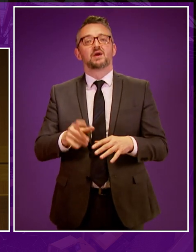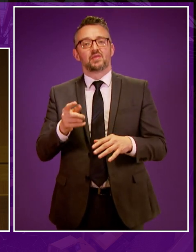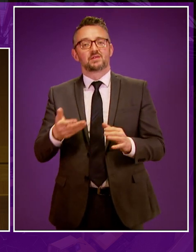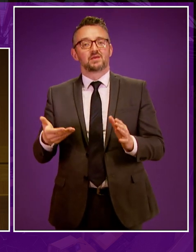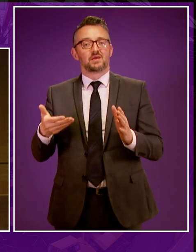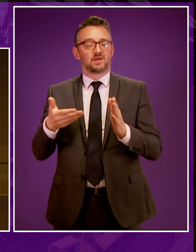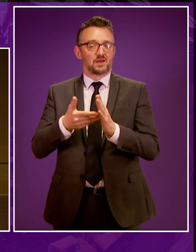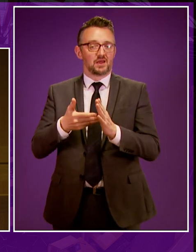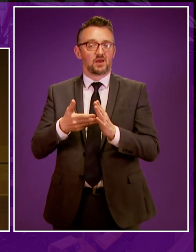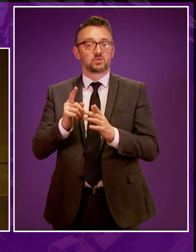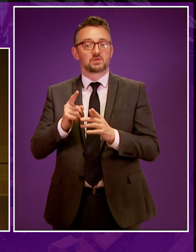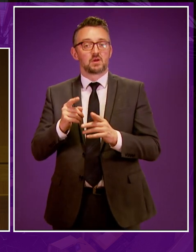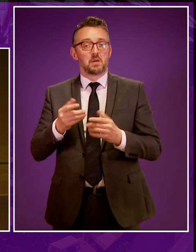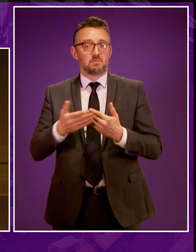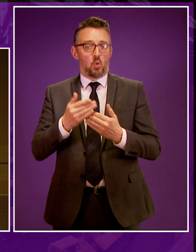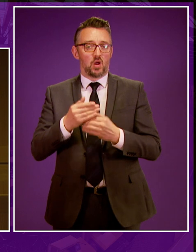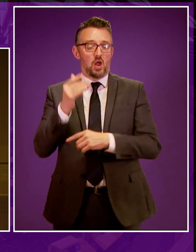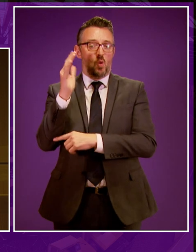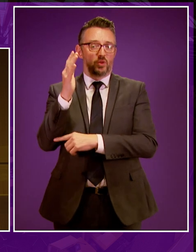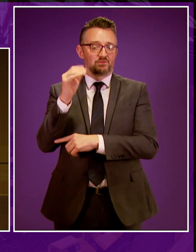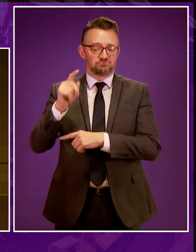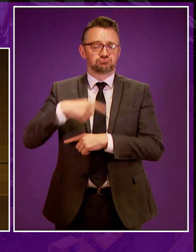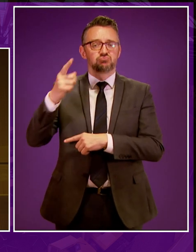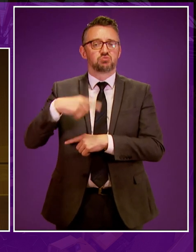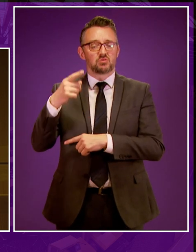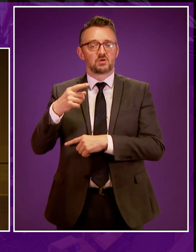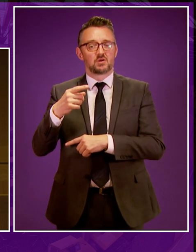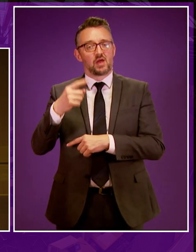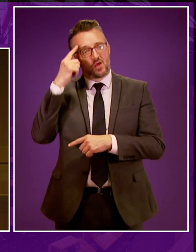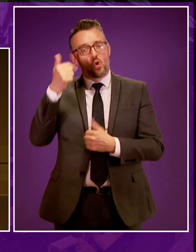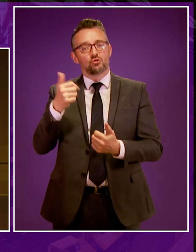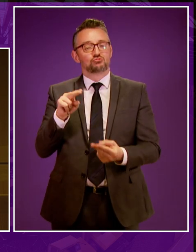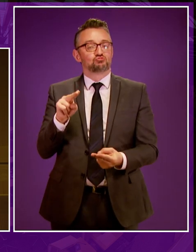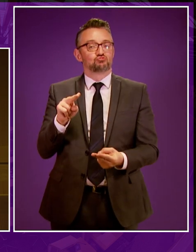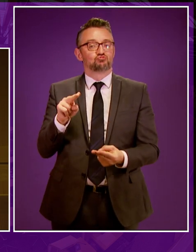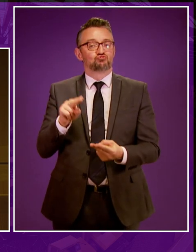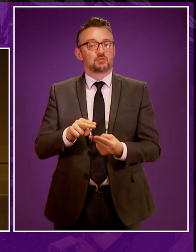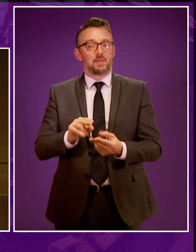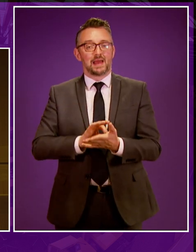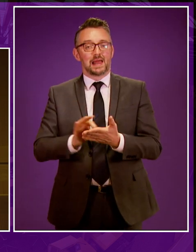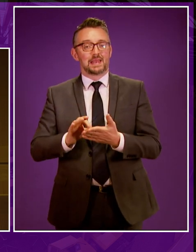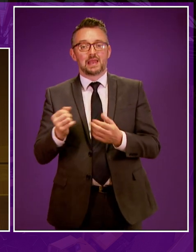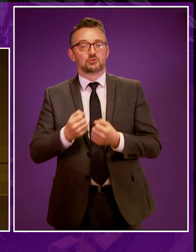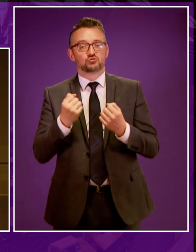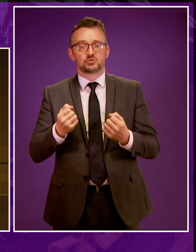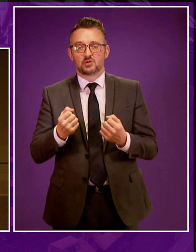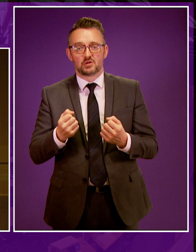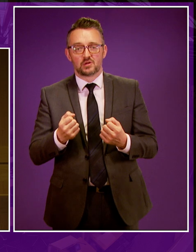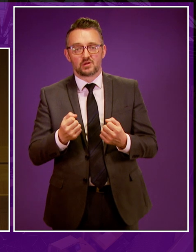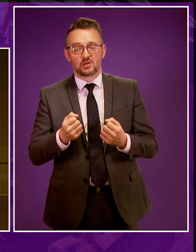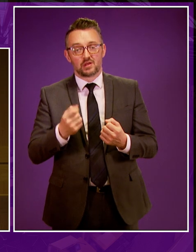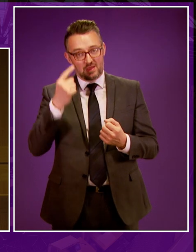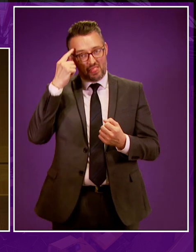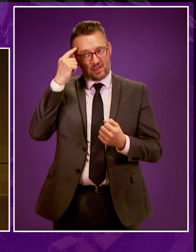-concentration of wind farms. Not for some grand principle of providing cheap, renewable, clean energy, but